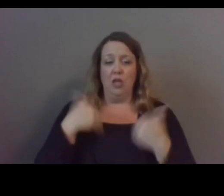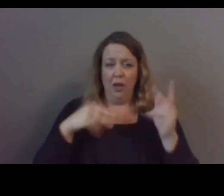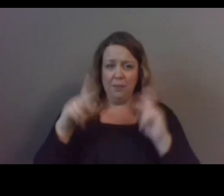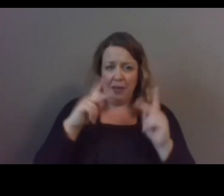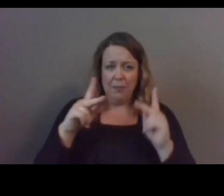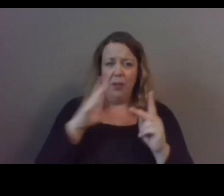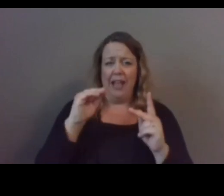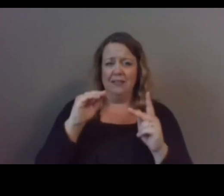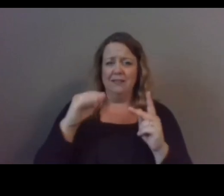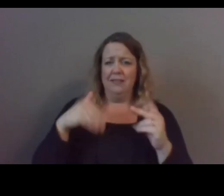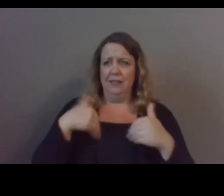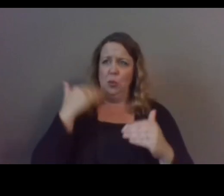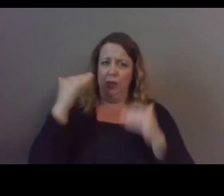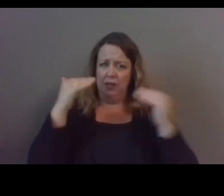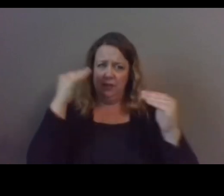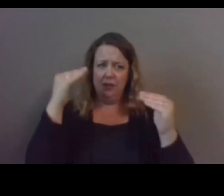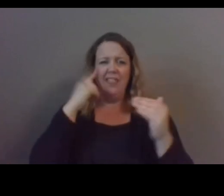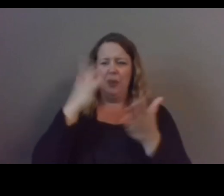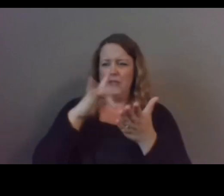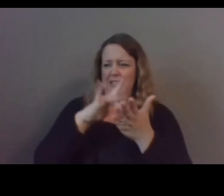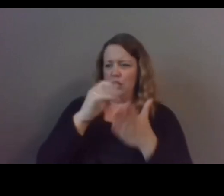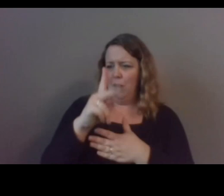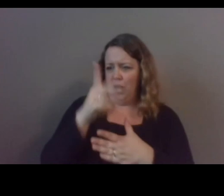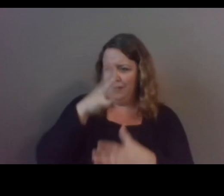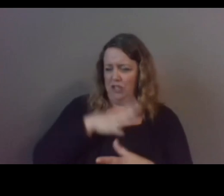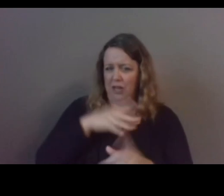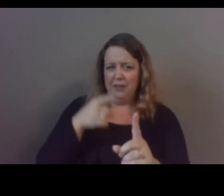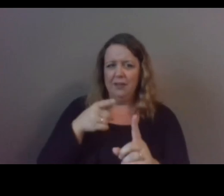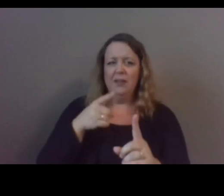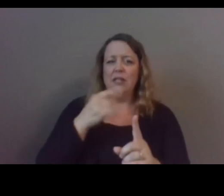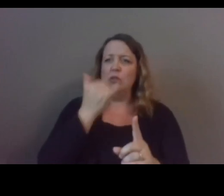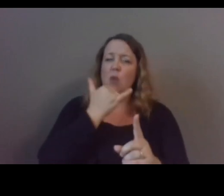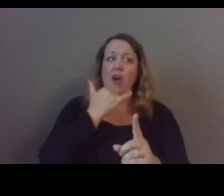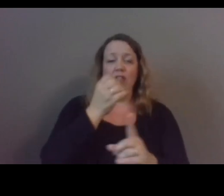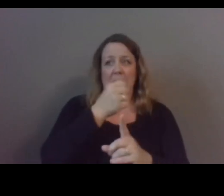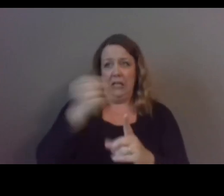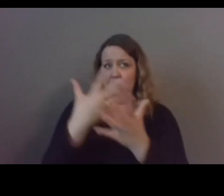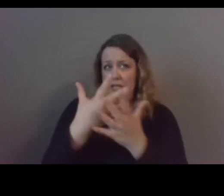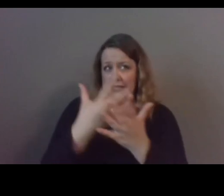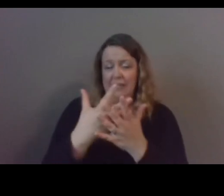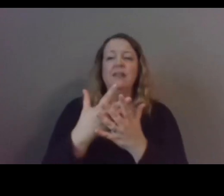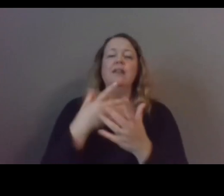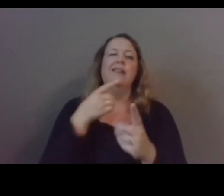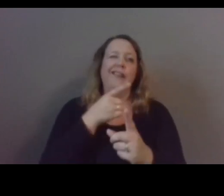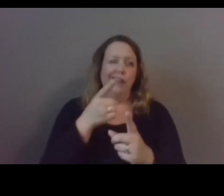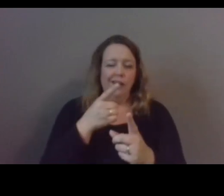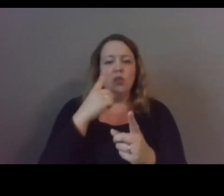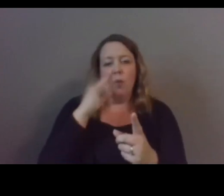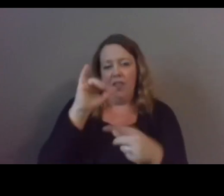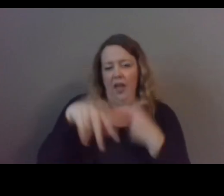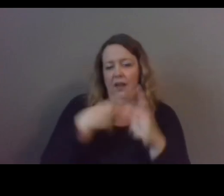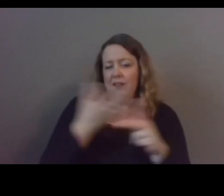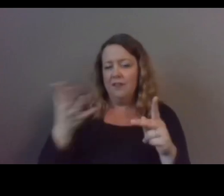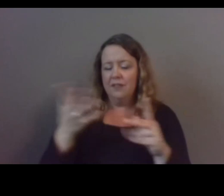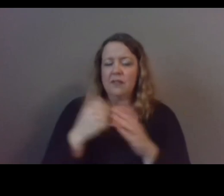in um i think it was the central park um gentlemen that were wrongfully incarcerated um in addition to that um